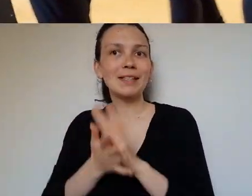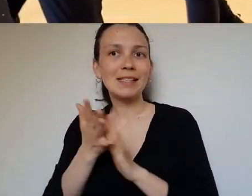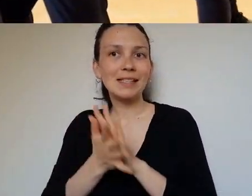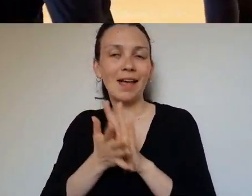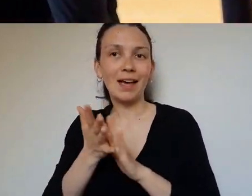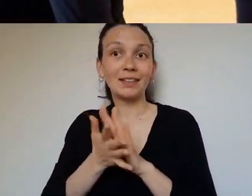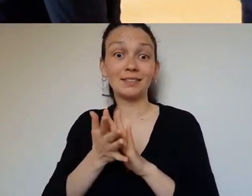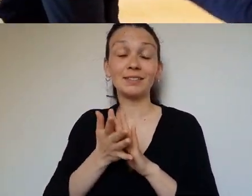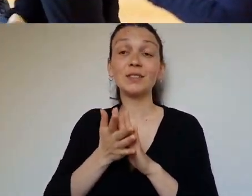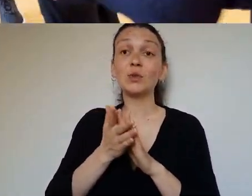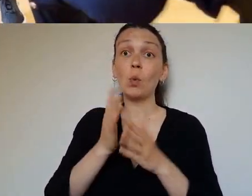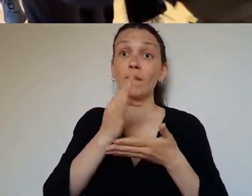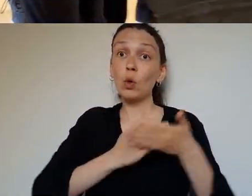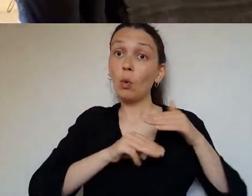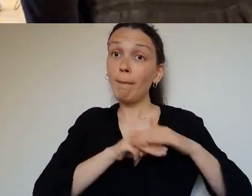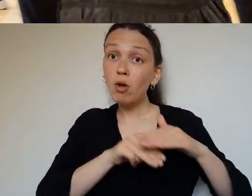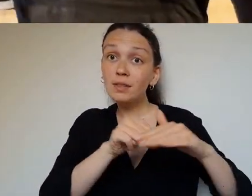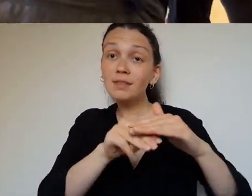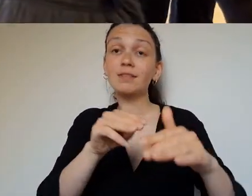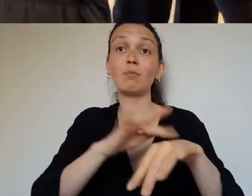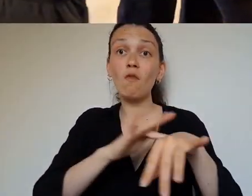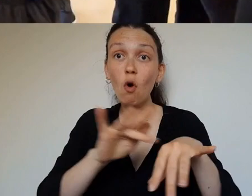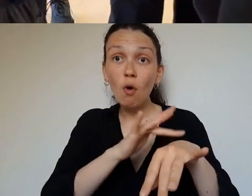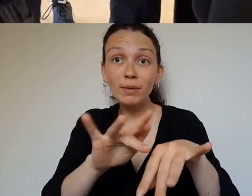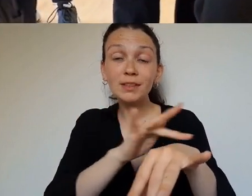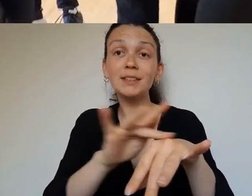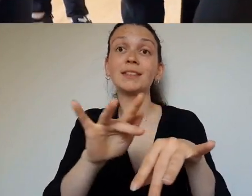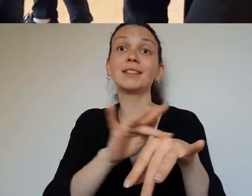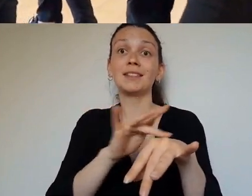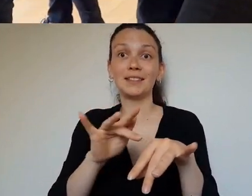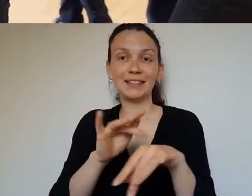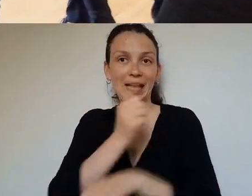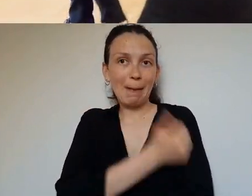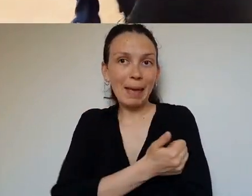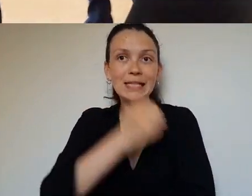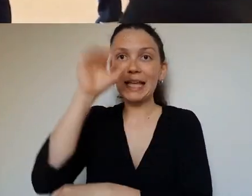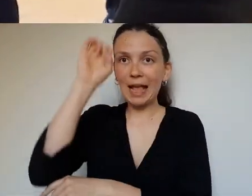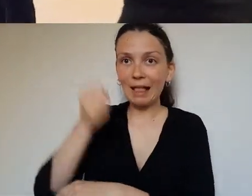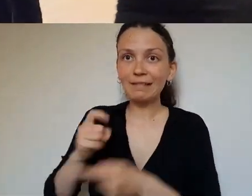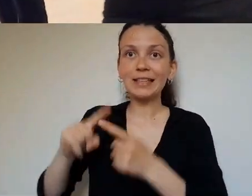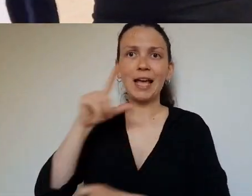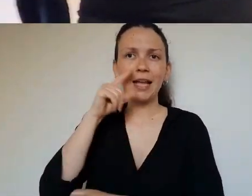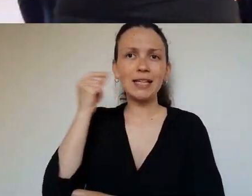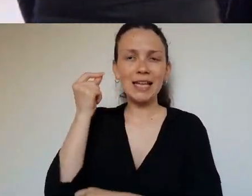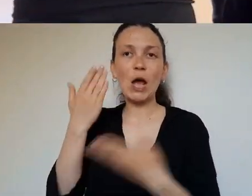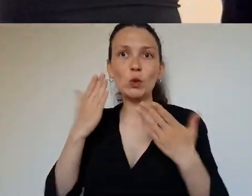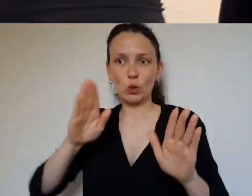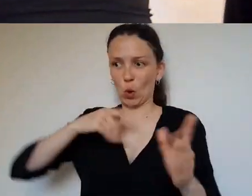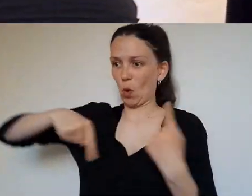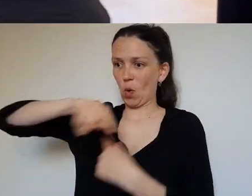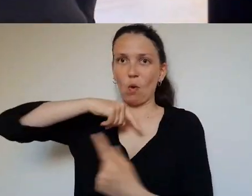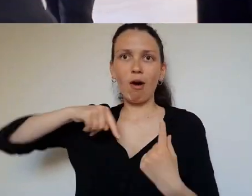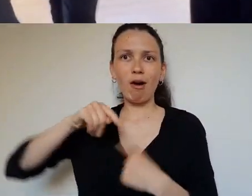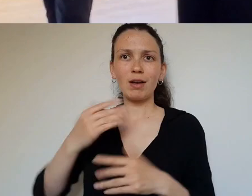Over the course of several months and a number of performances of the work in progress, Amanda, Alvian and Leanne return us to the pre